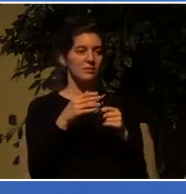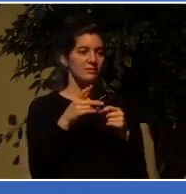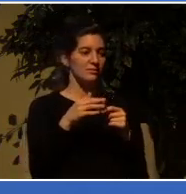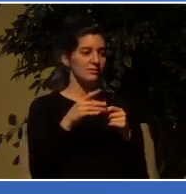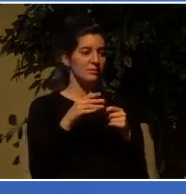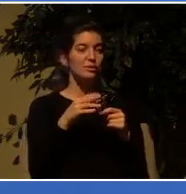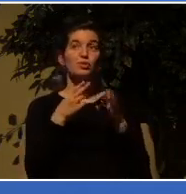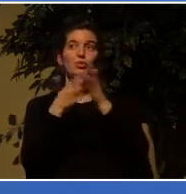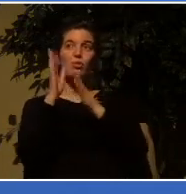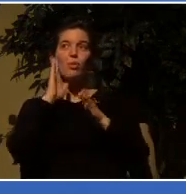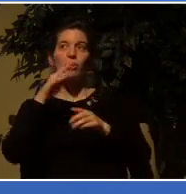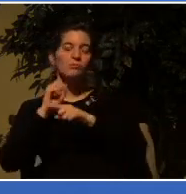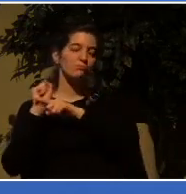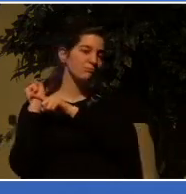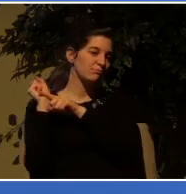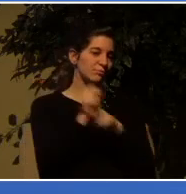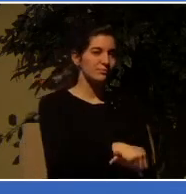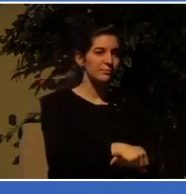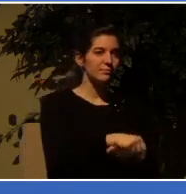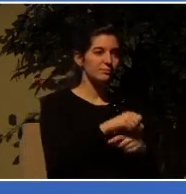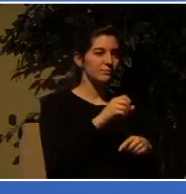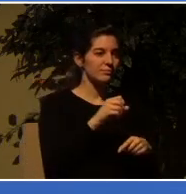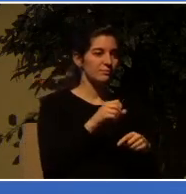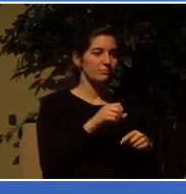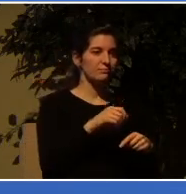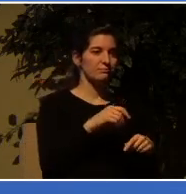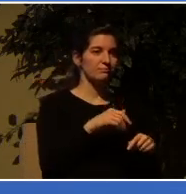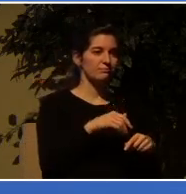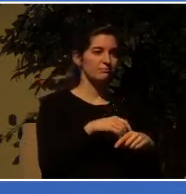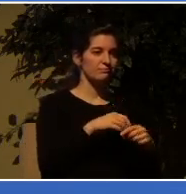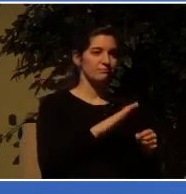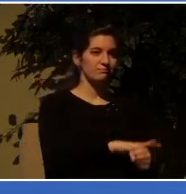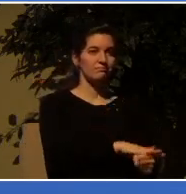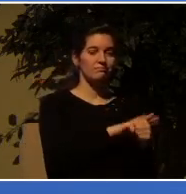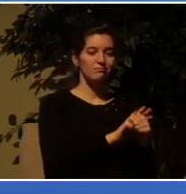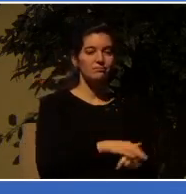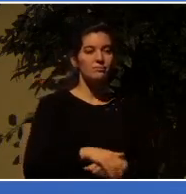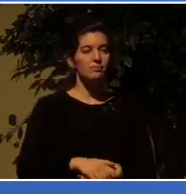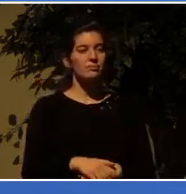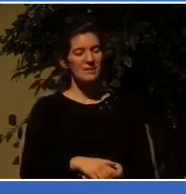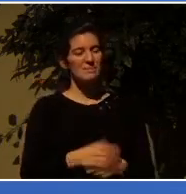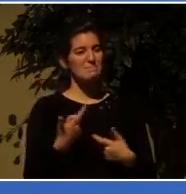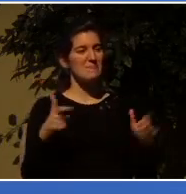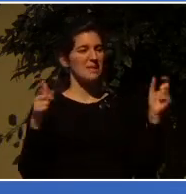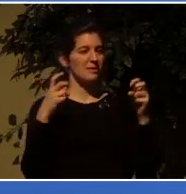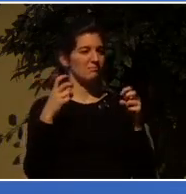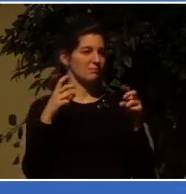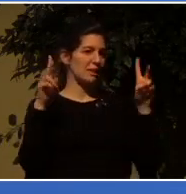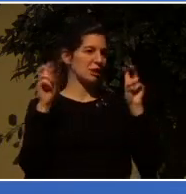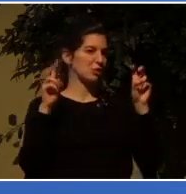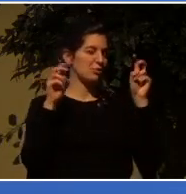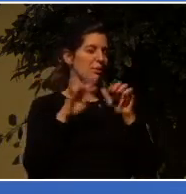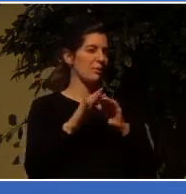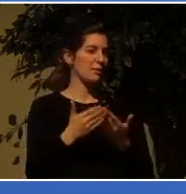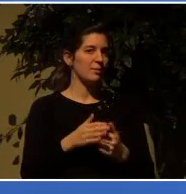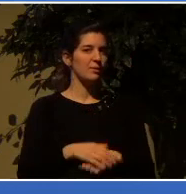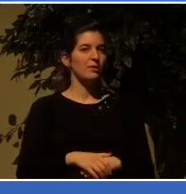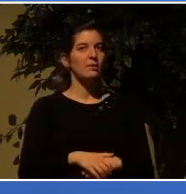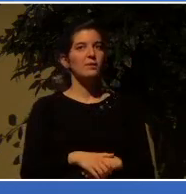major issues. And they were issues in the Bible. Peter, in response to the prayers of God's people, get released from jail. Well,